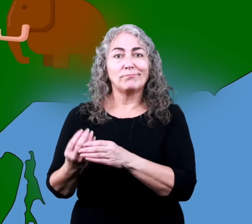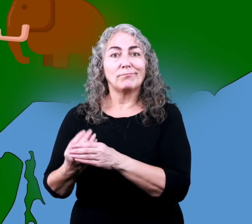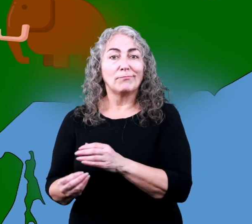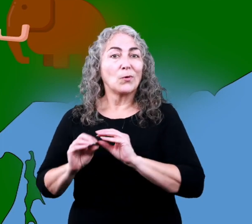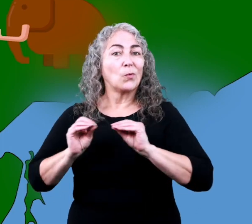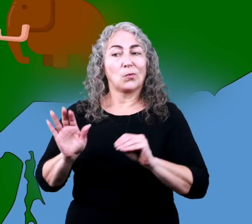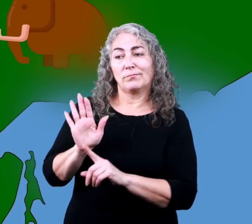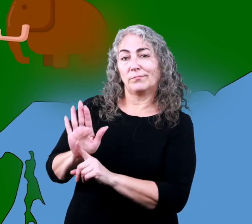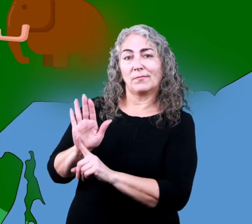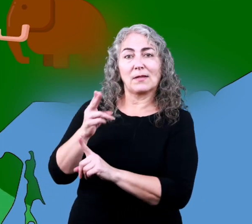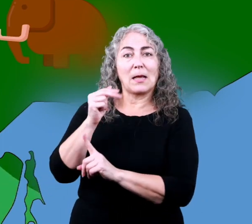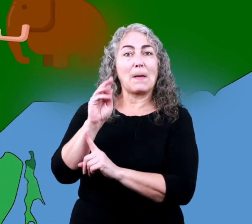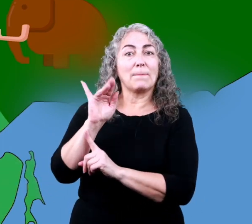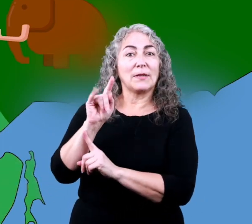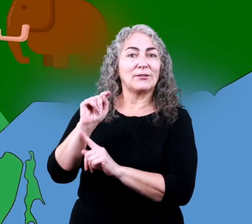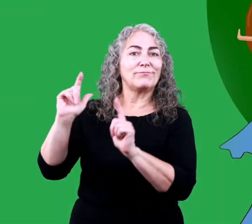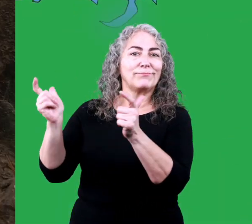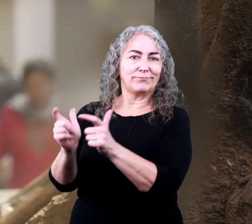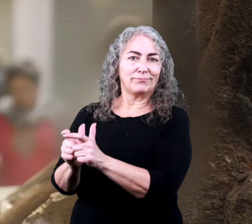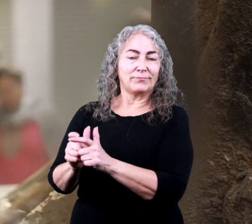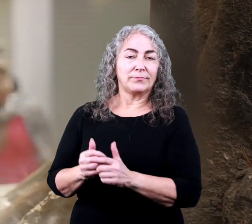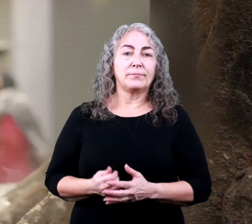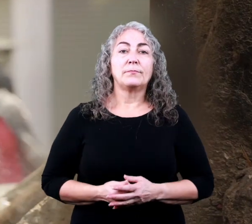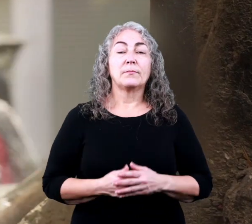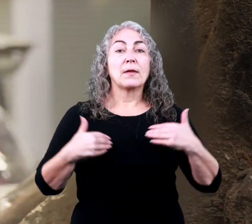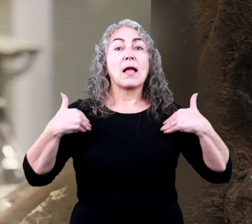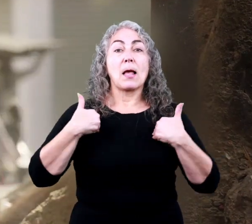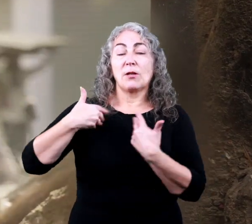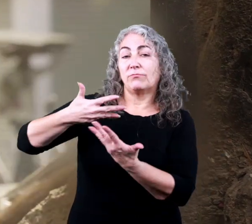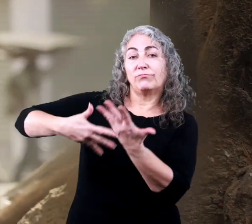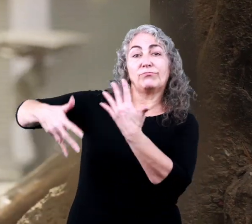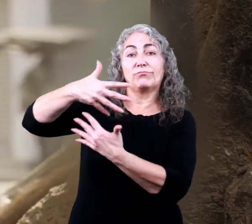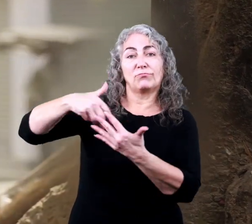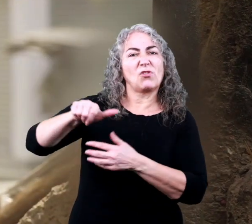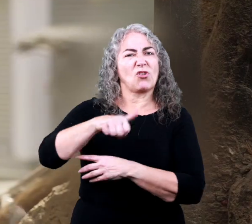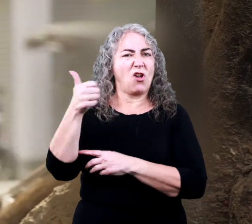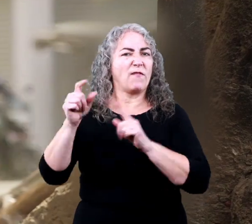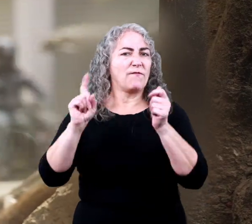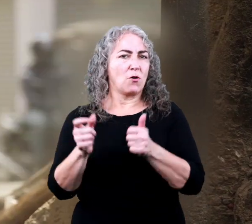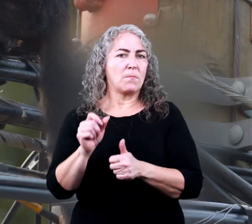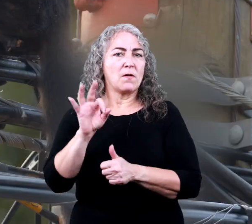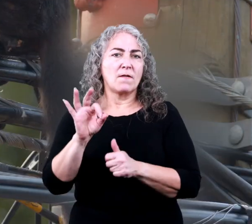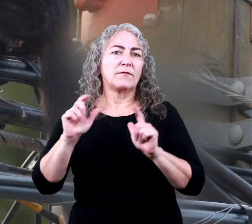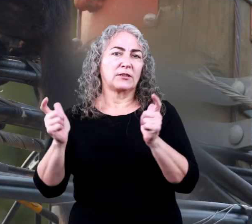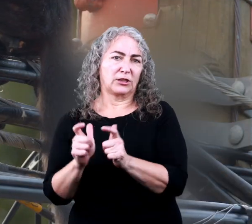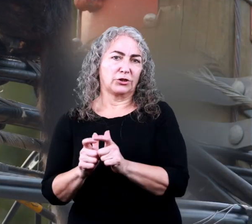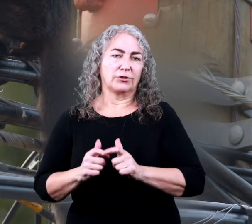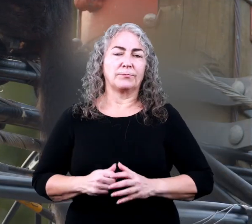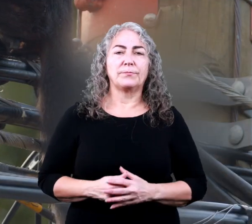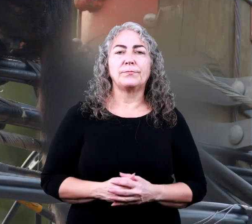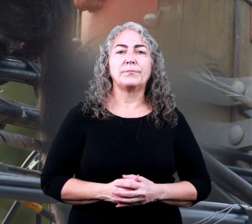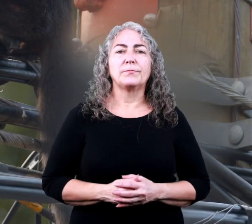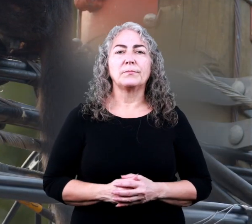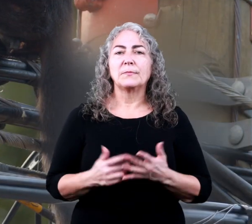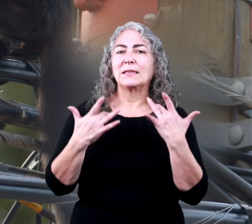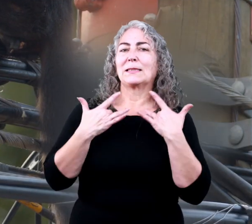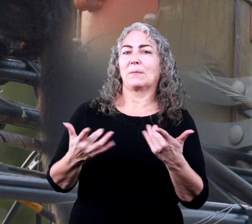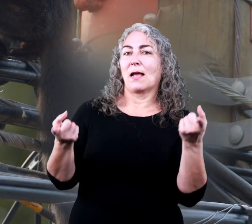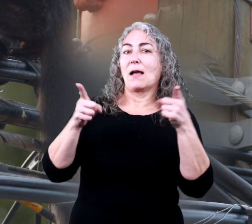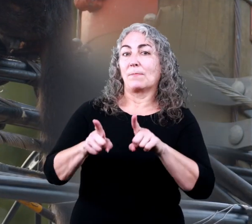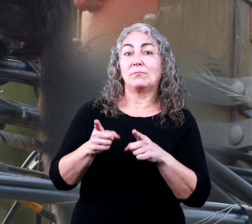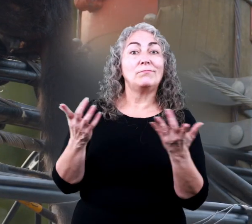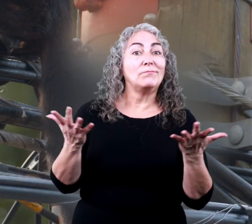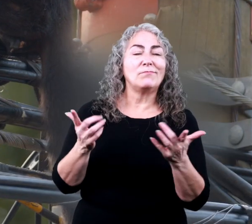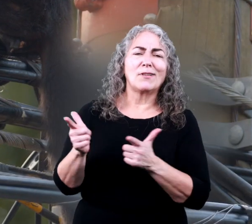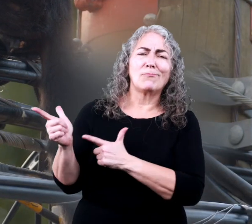of its habitat human interaction is another form of extinction and typically happens